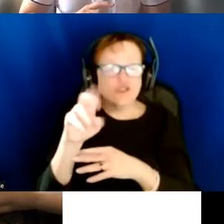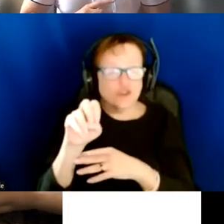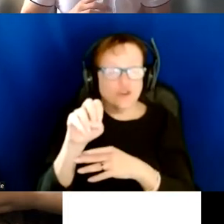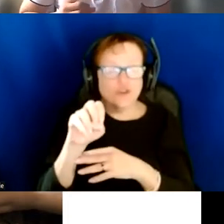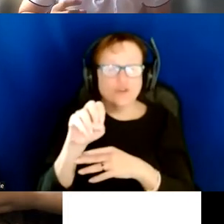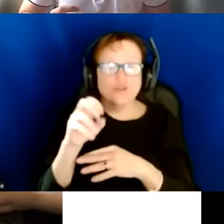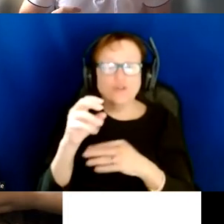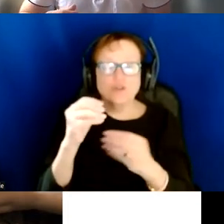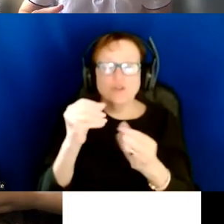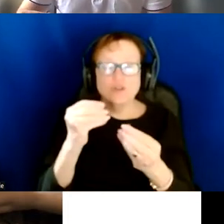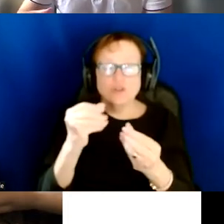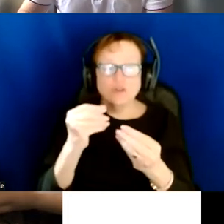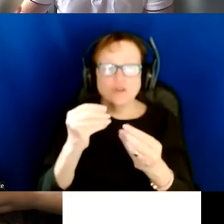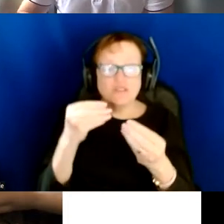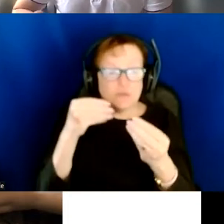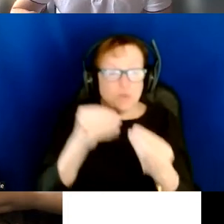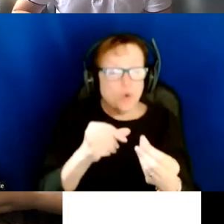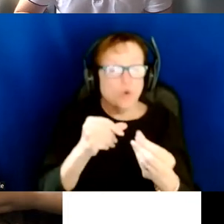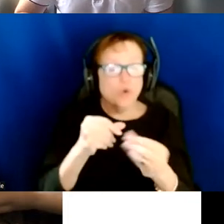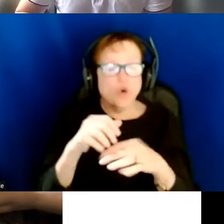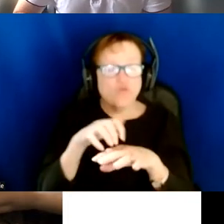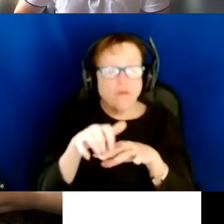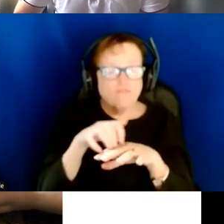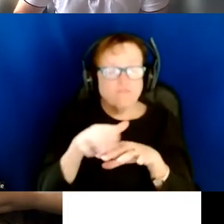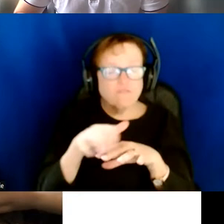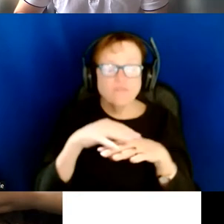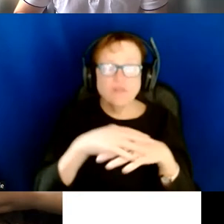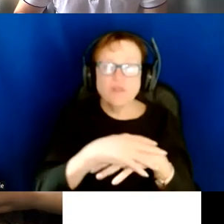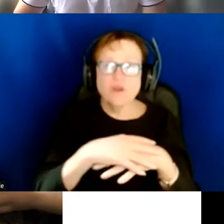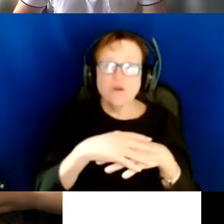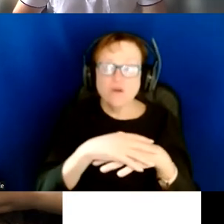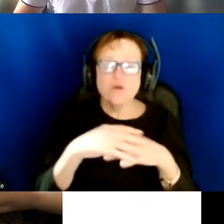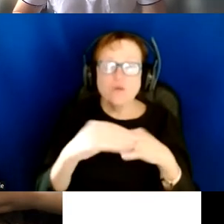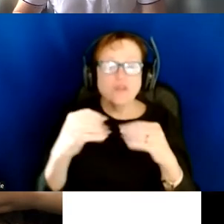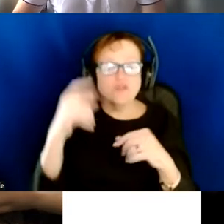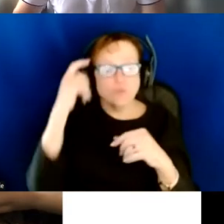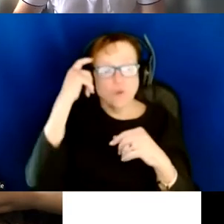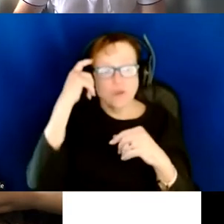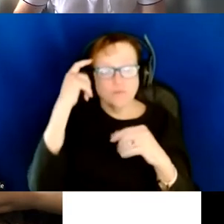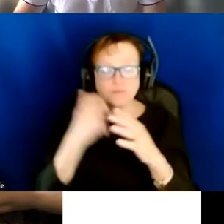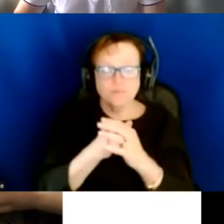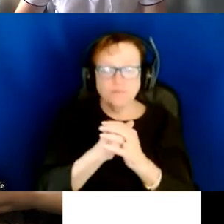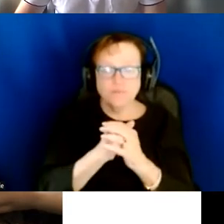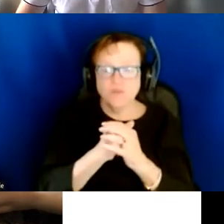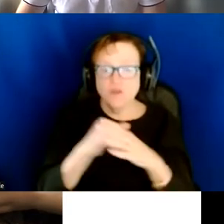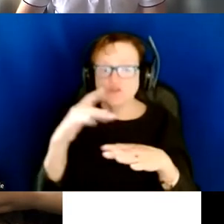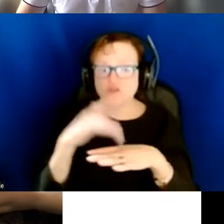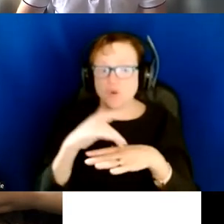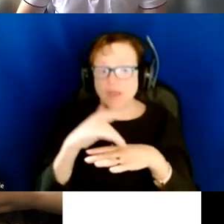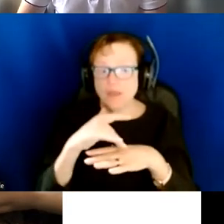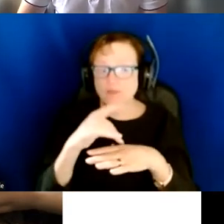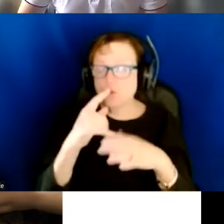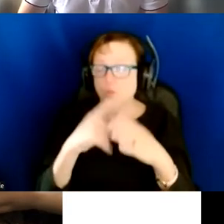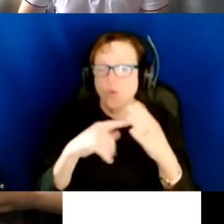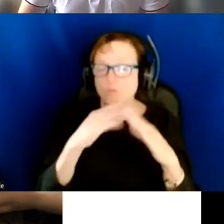such as stone-like, wood-like sensations, and so on. Such experiences are the